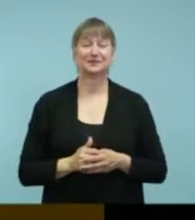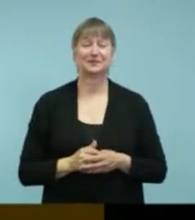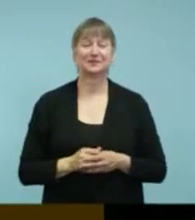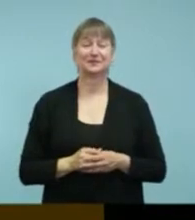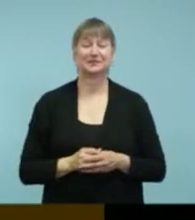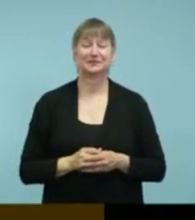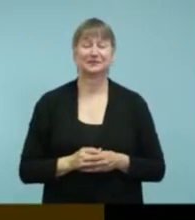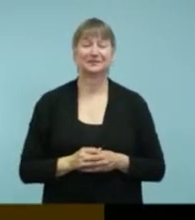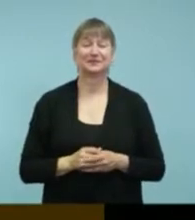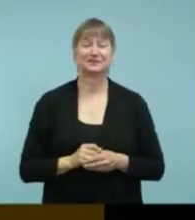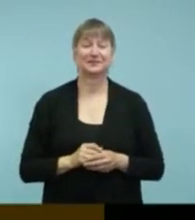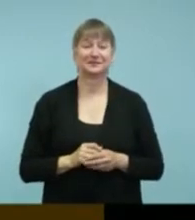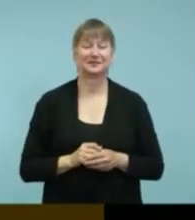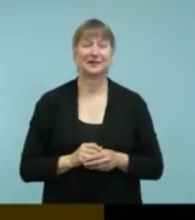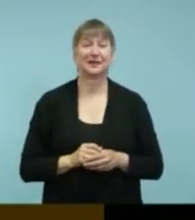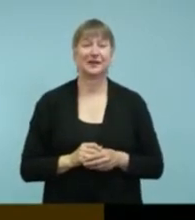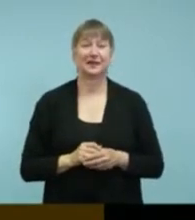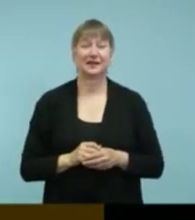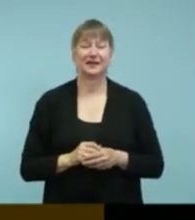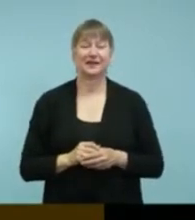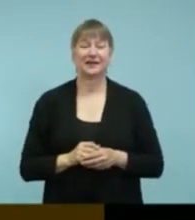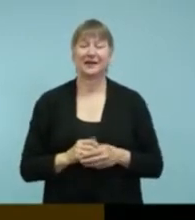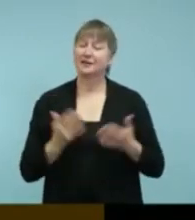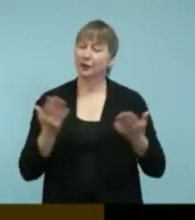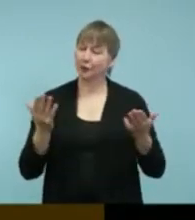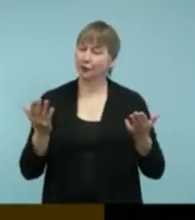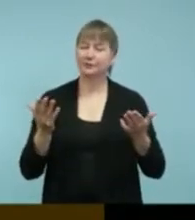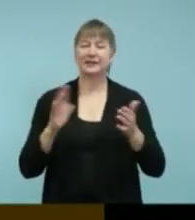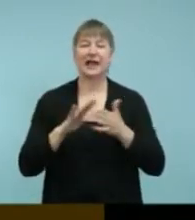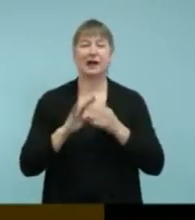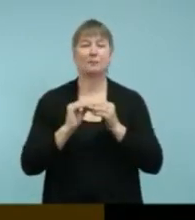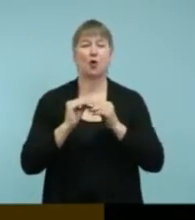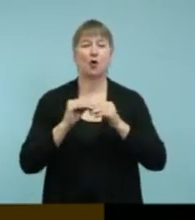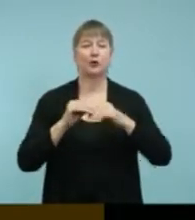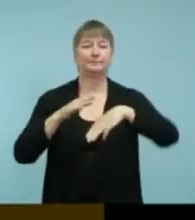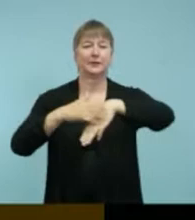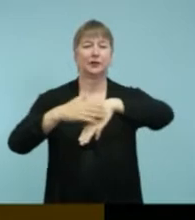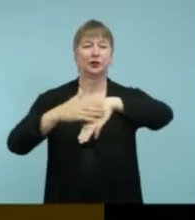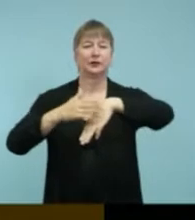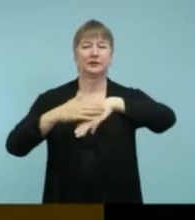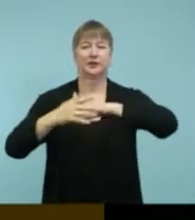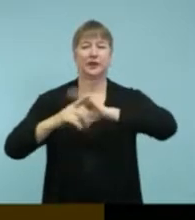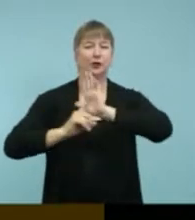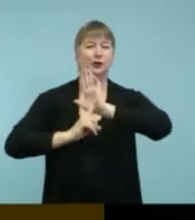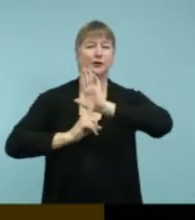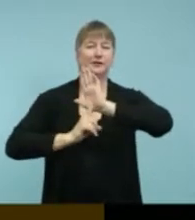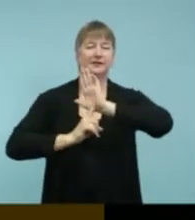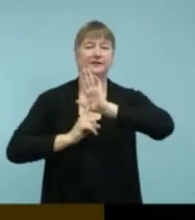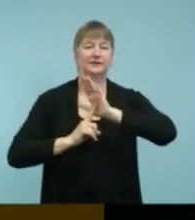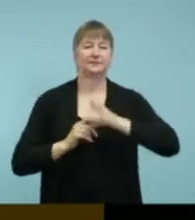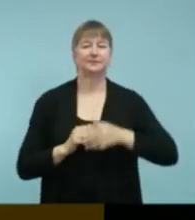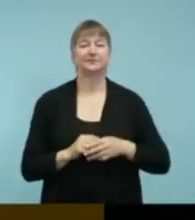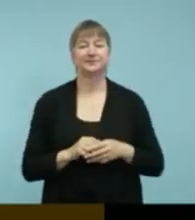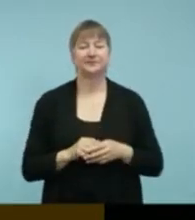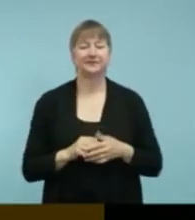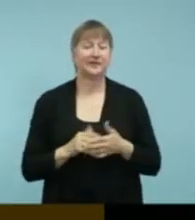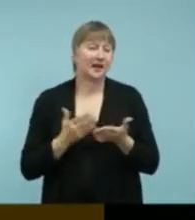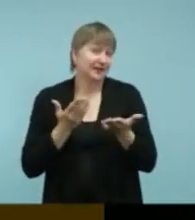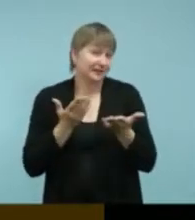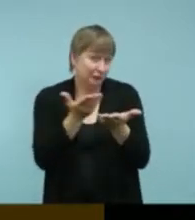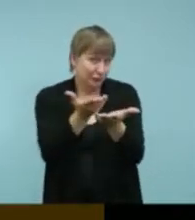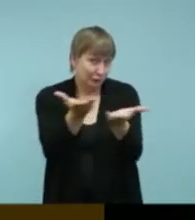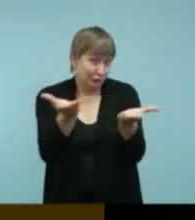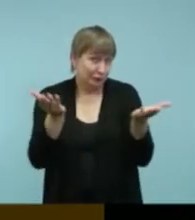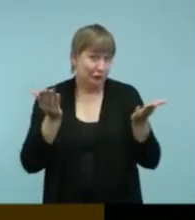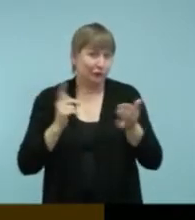Okay, so now, let's talk about alerting options. So you may get many questions from parents or students